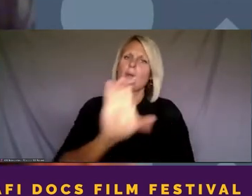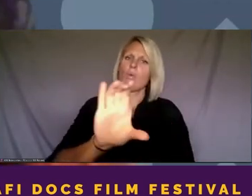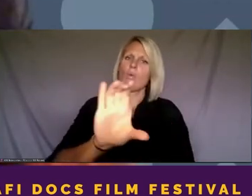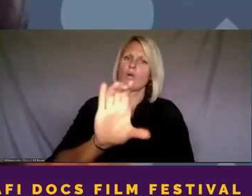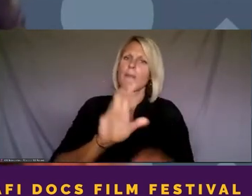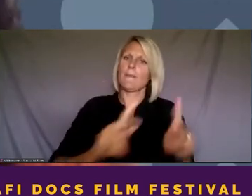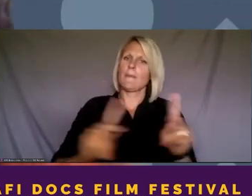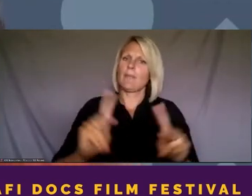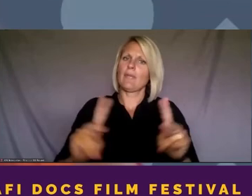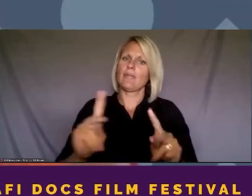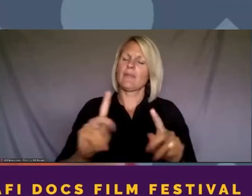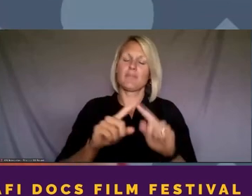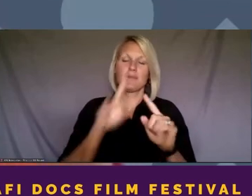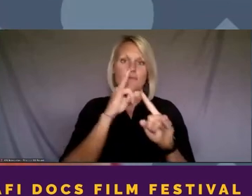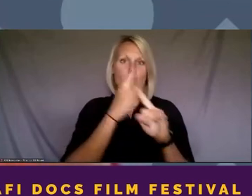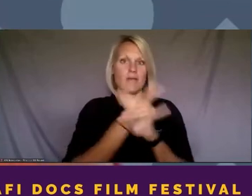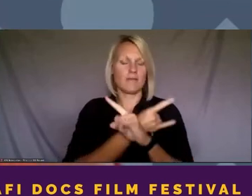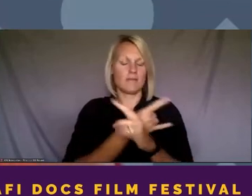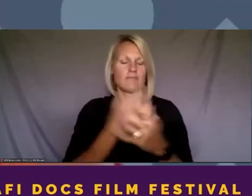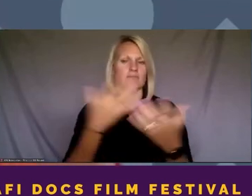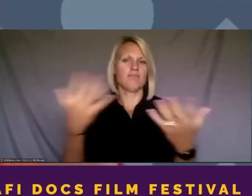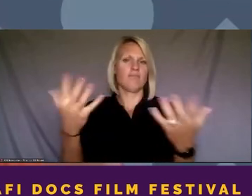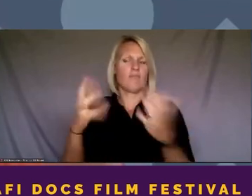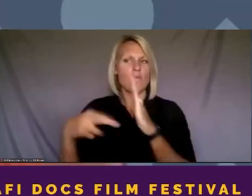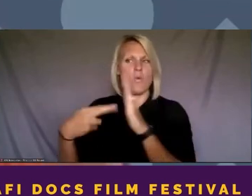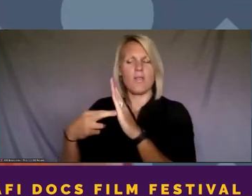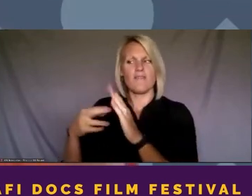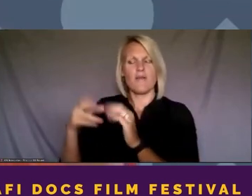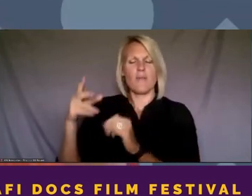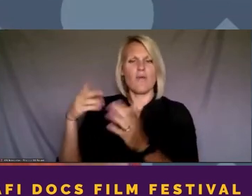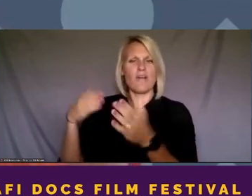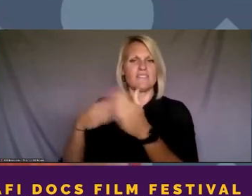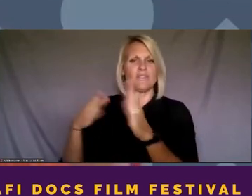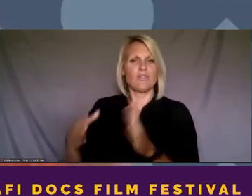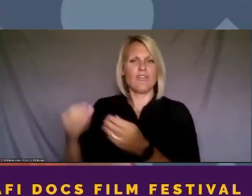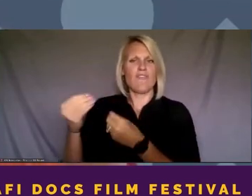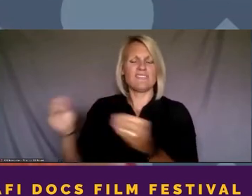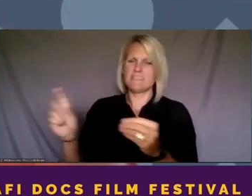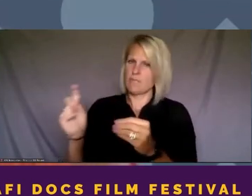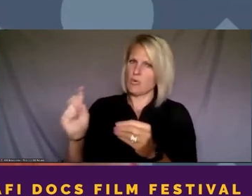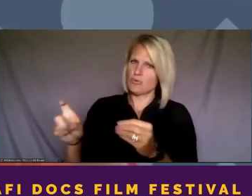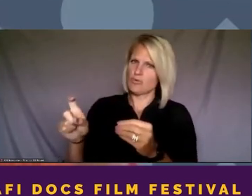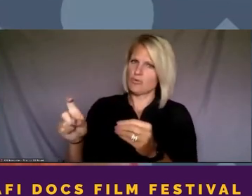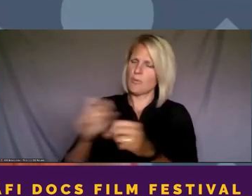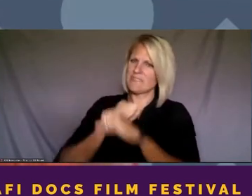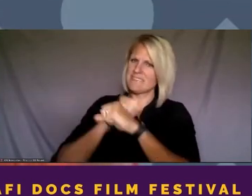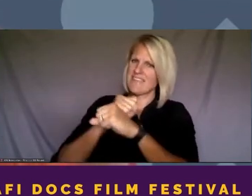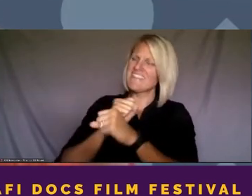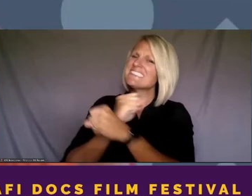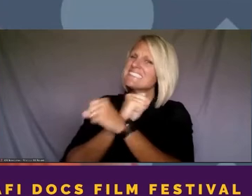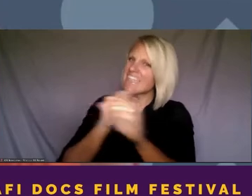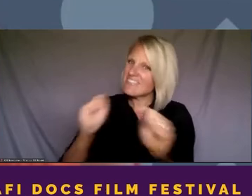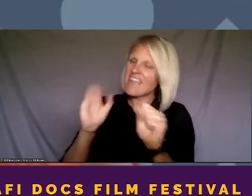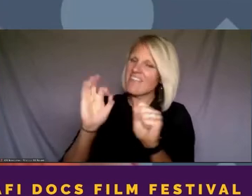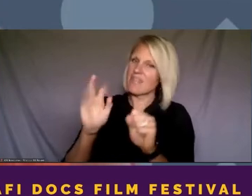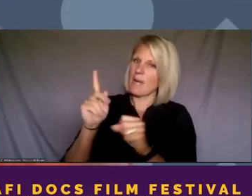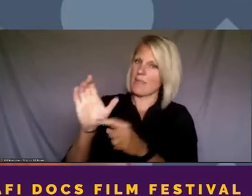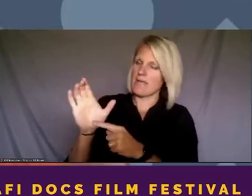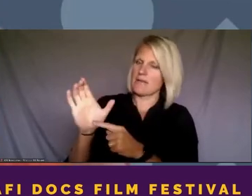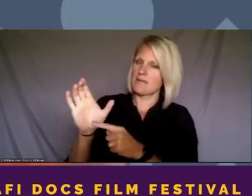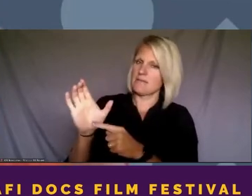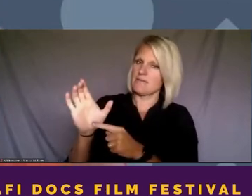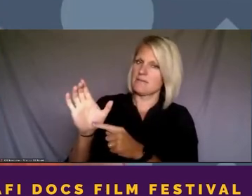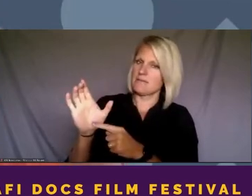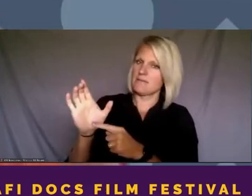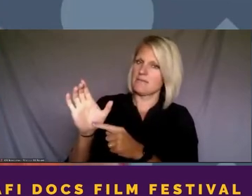Interestingly enough, you know, the role of the prosecutor's office is really supposed to be to protect the safety of the public. And I